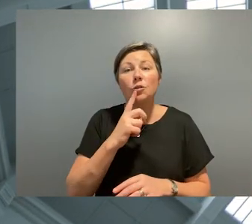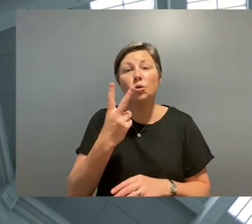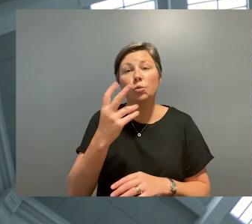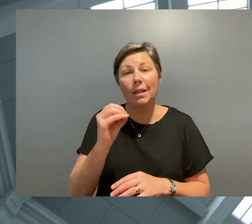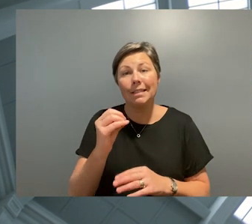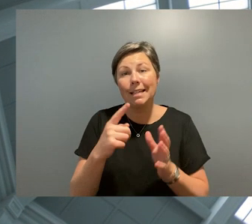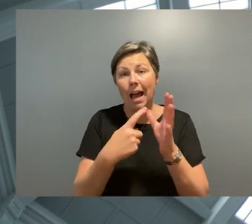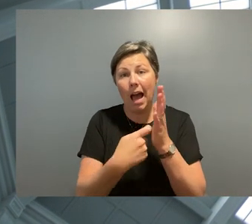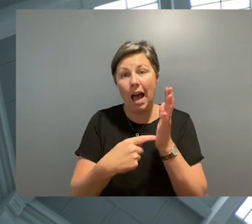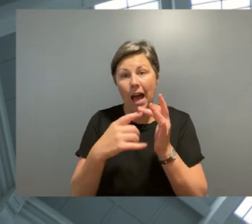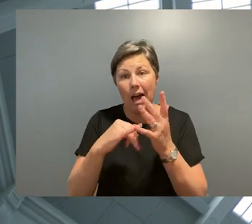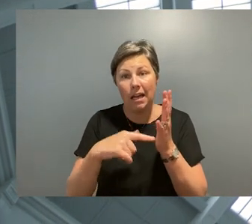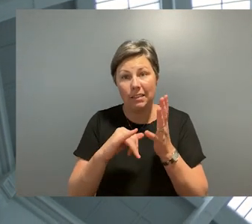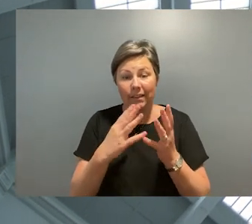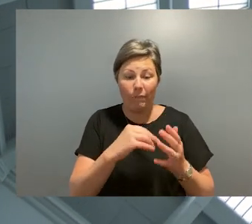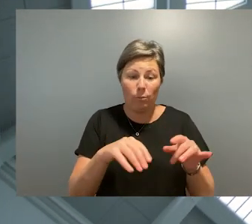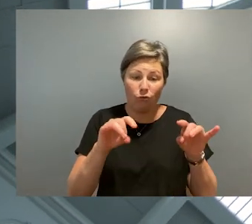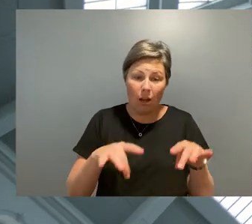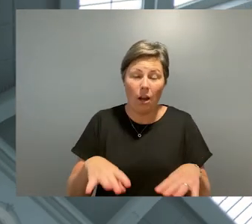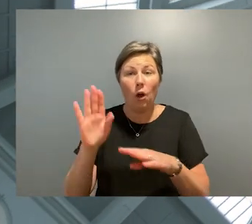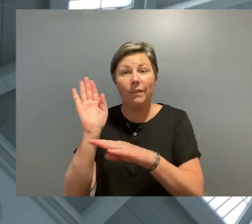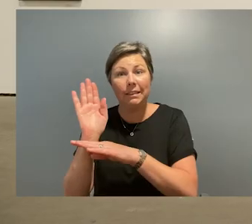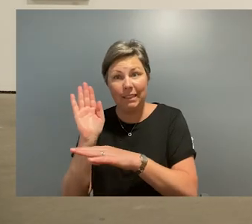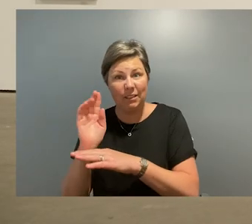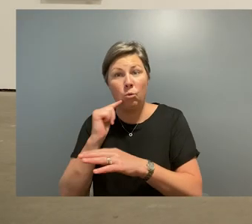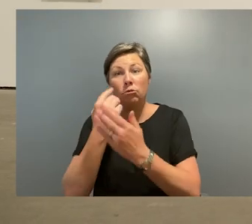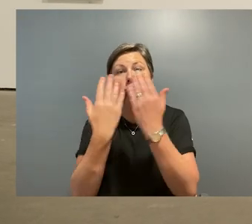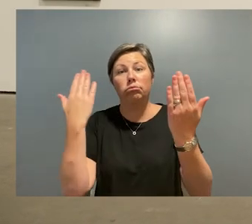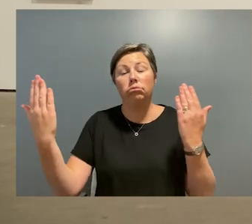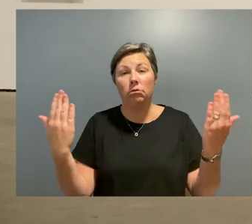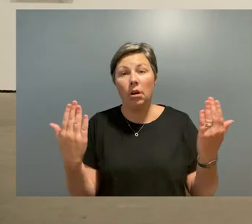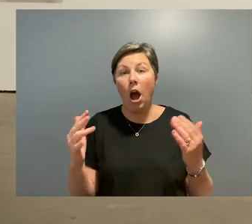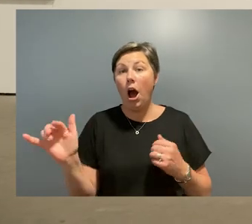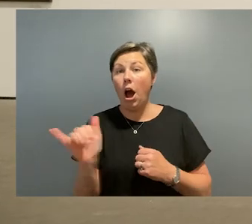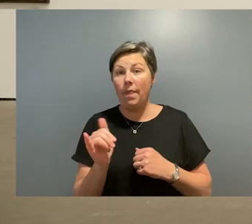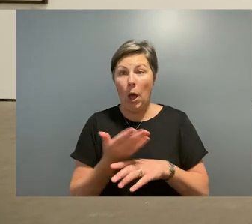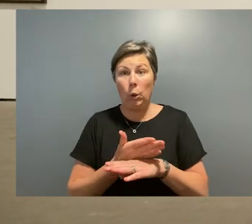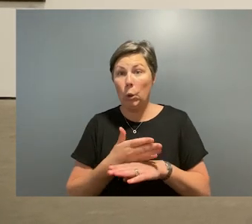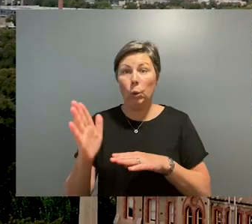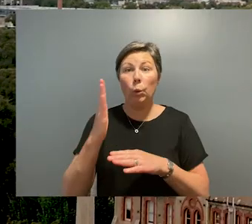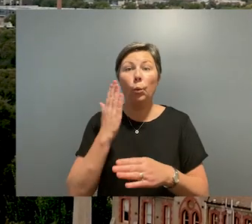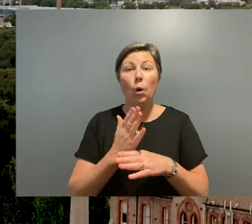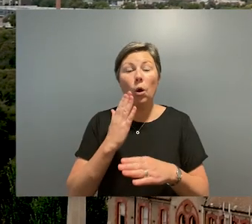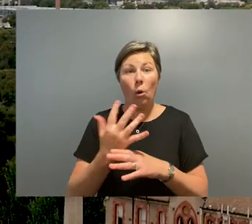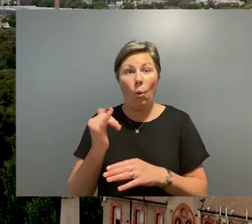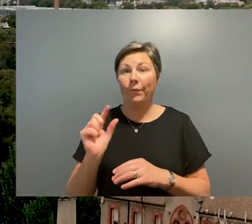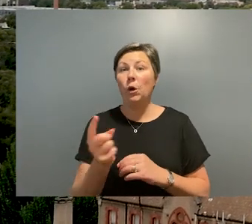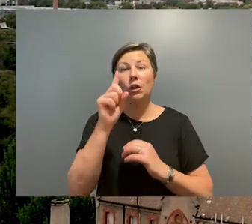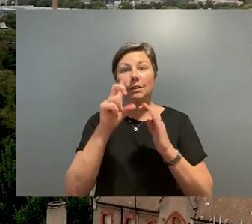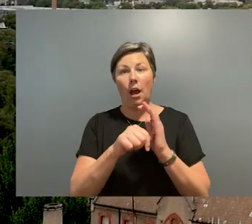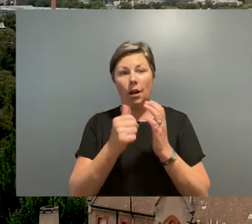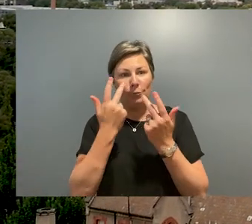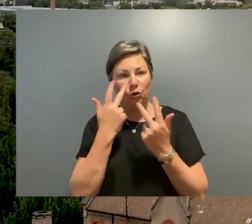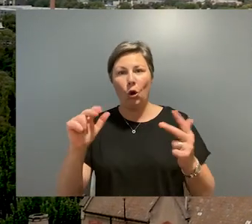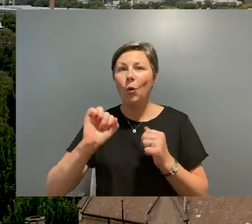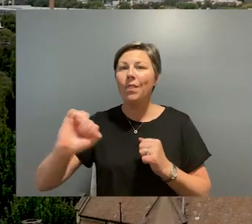25 countries will be exhibiting most premiering new work or presenting in australia for the very first time conceived as